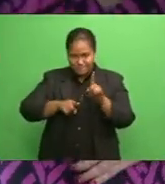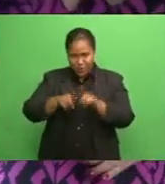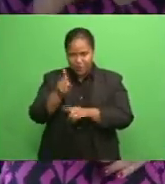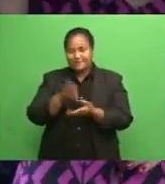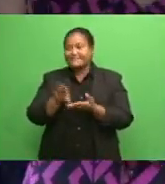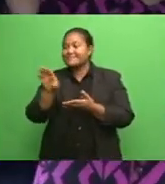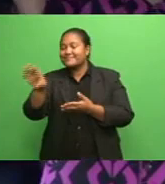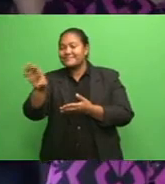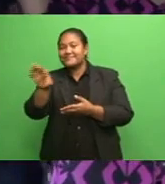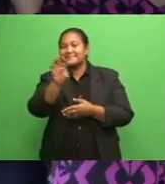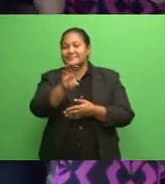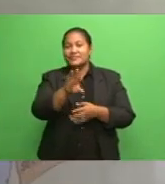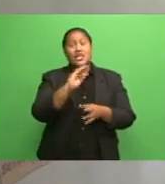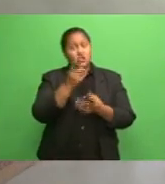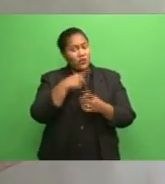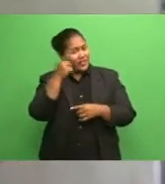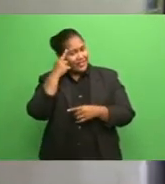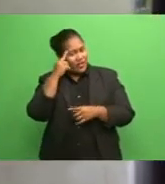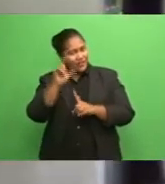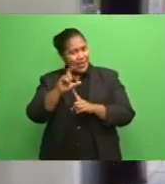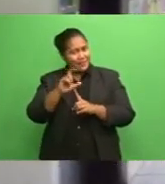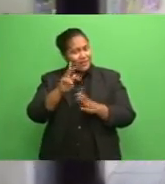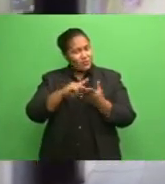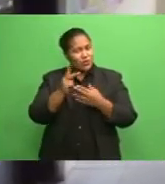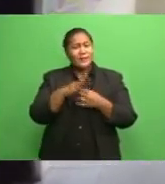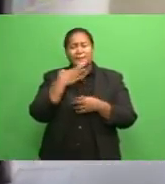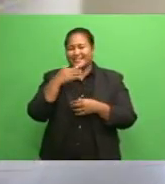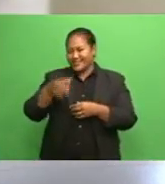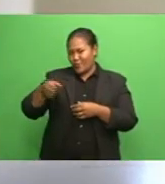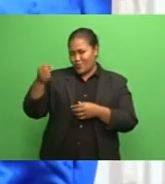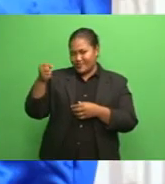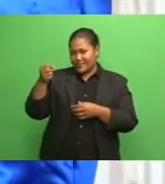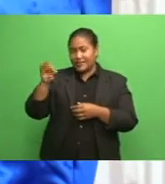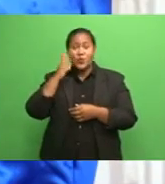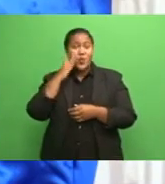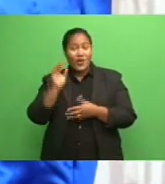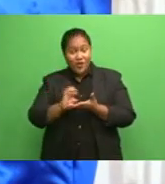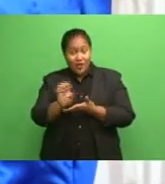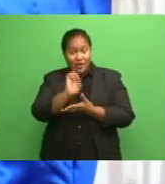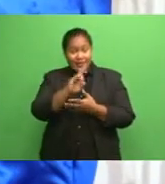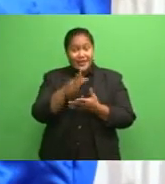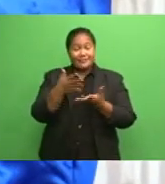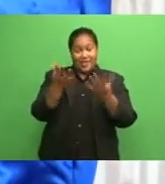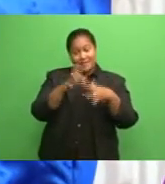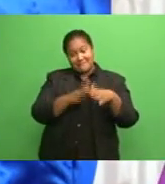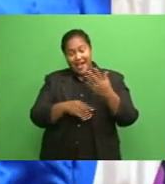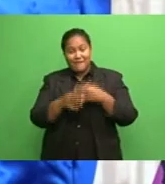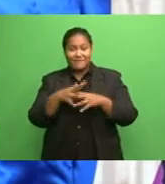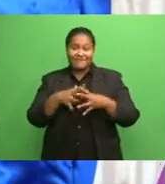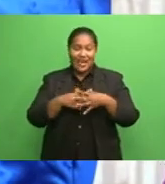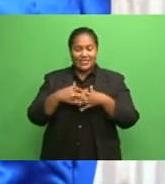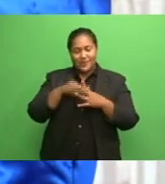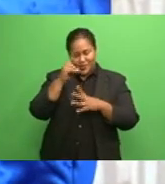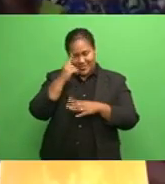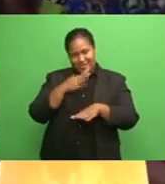if you're thinking of capital projects, please put a hold to it. Once economy normalizes and then we'll work with that.